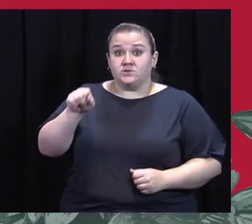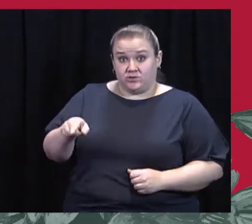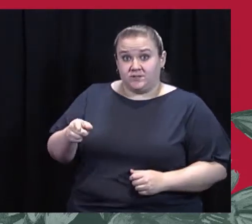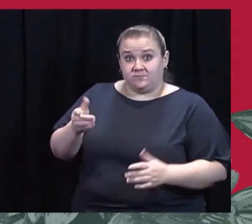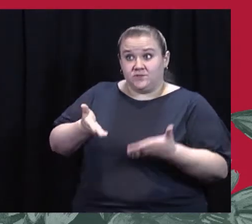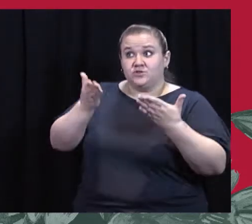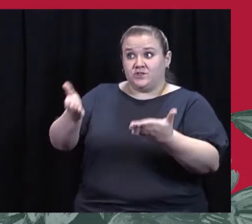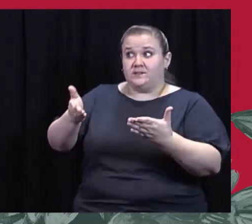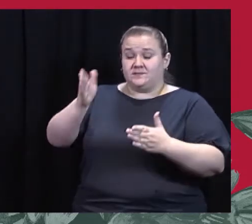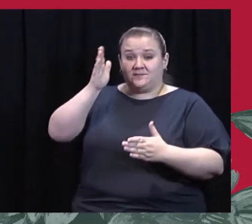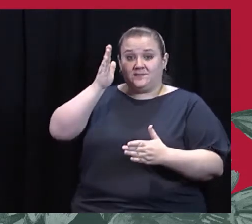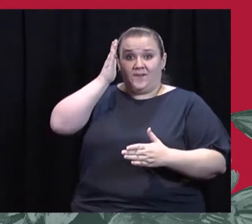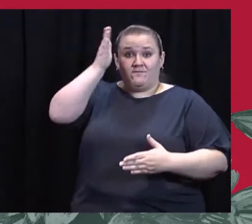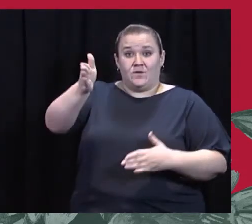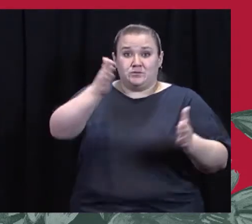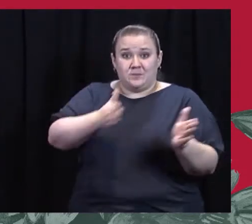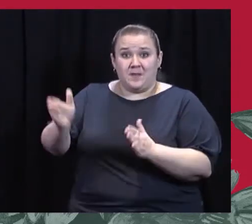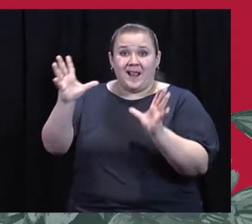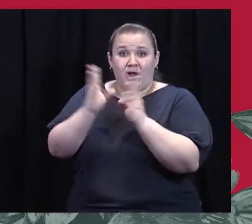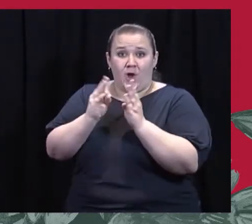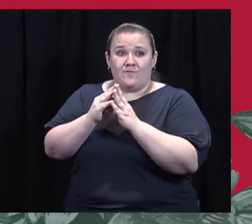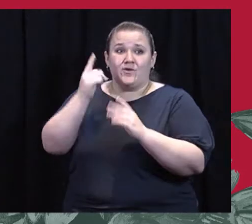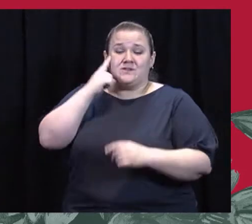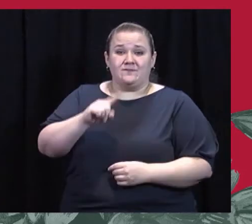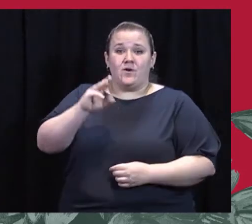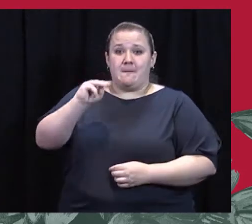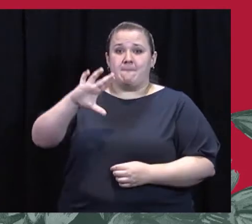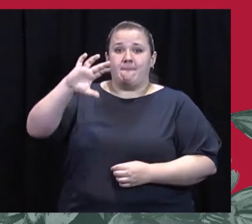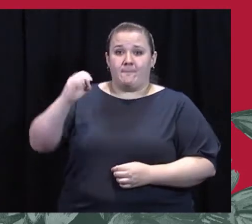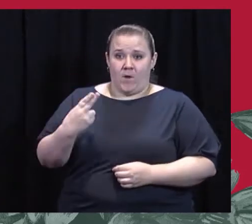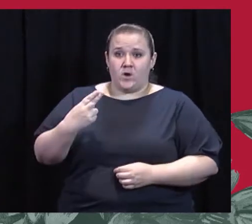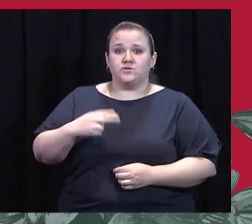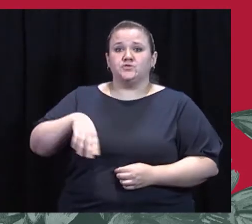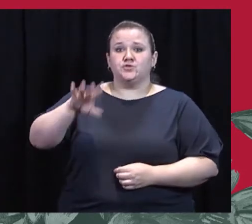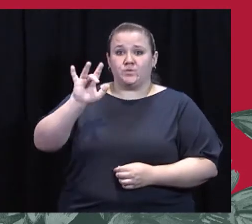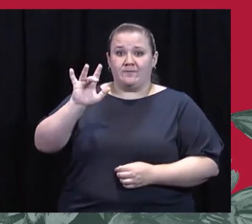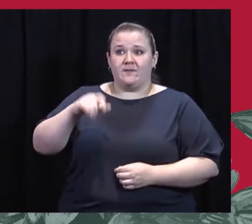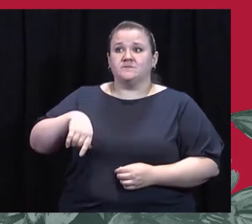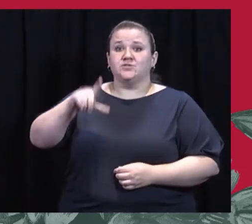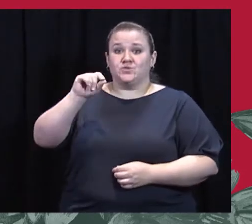was even the one to suggest their future planning conference, scheduled for March 25,